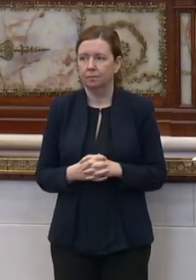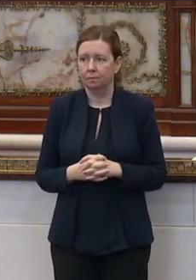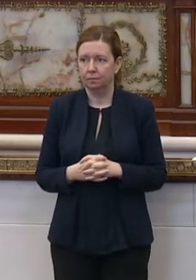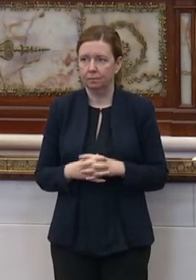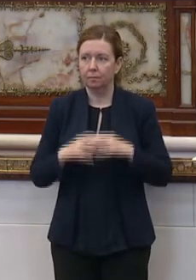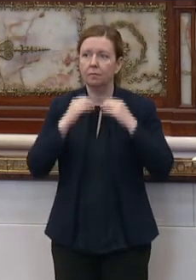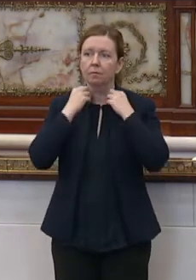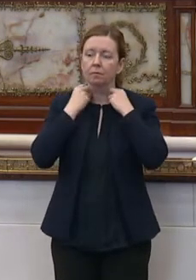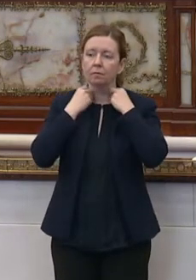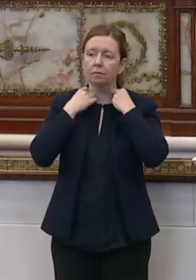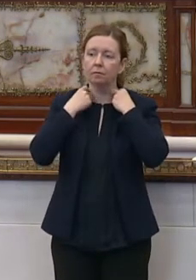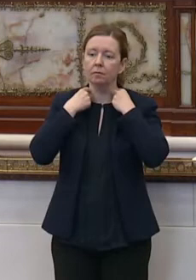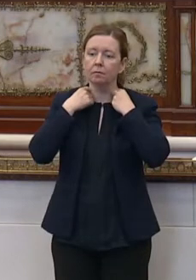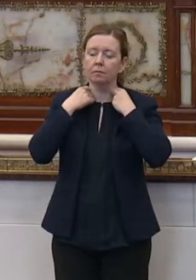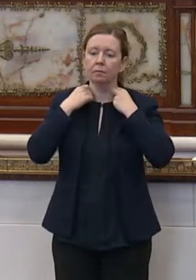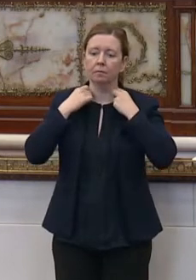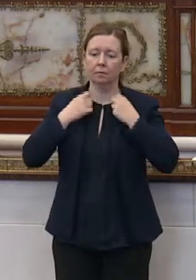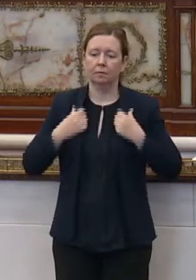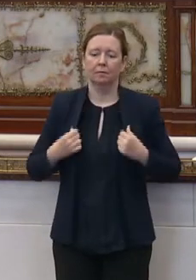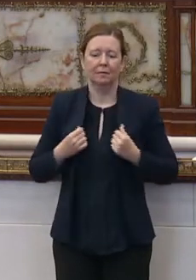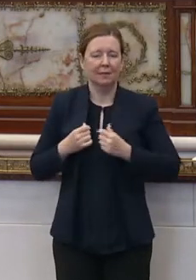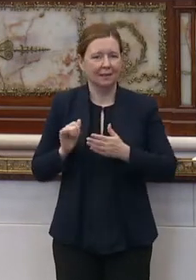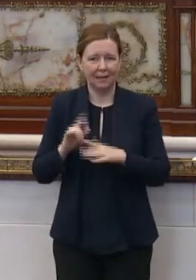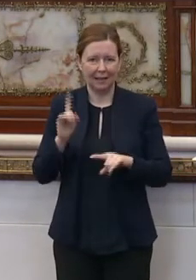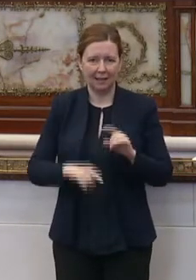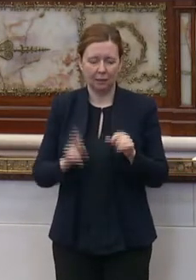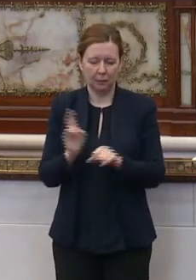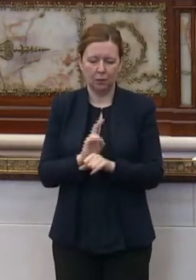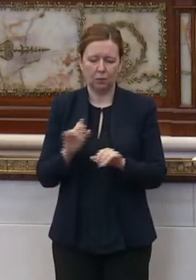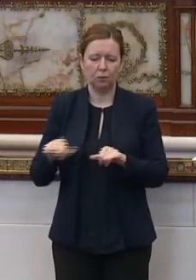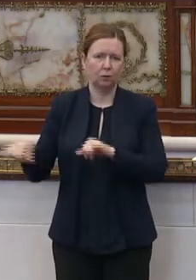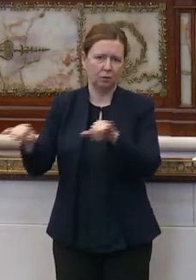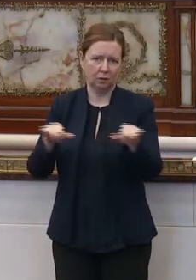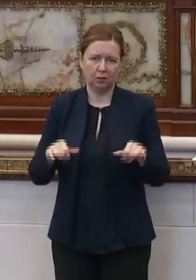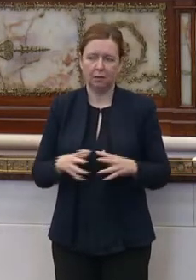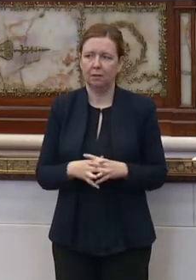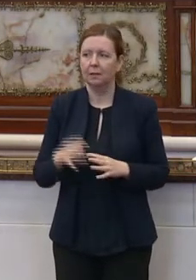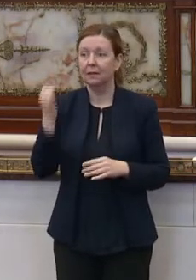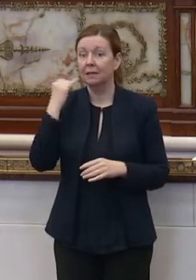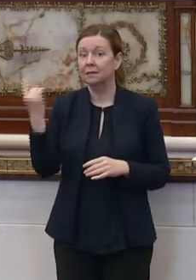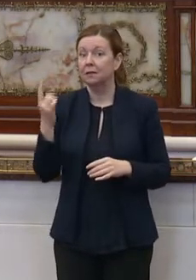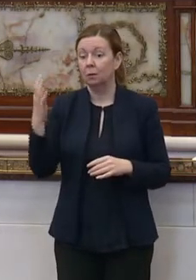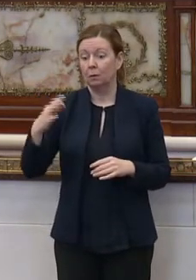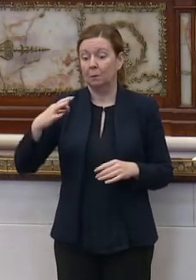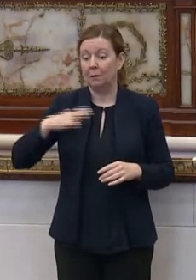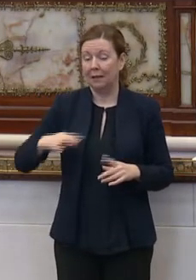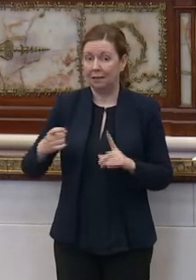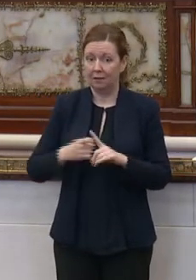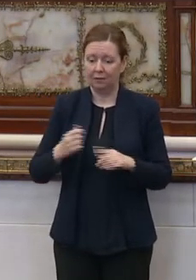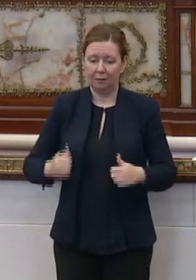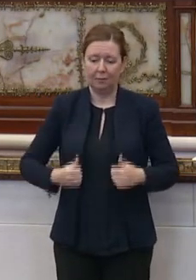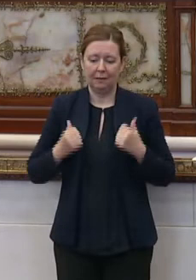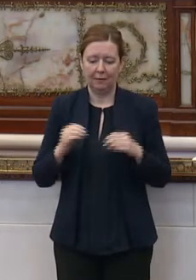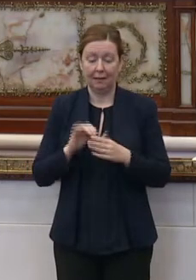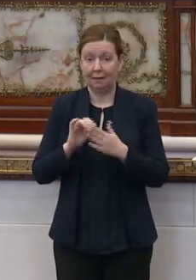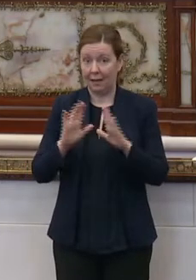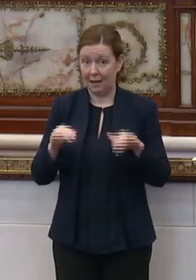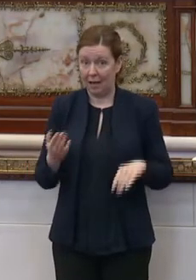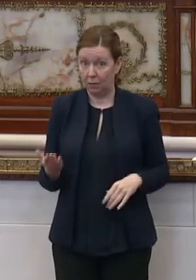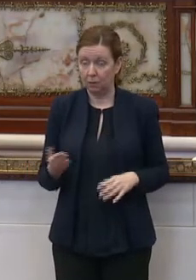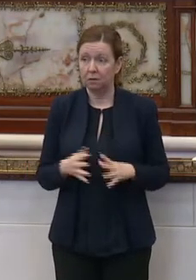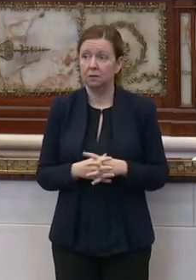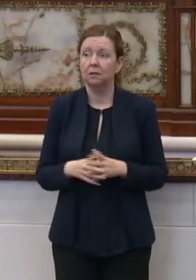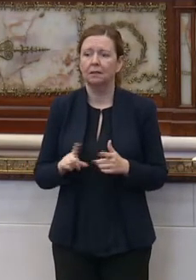And that cannot be used universally. If someone is going to benefit from living in that house,